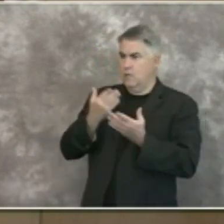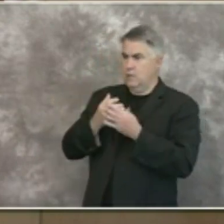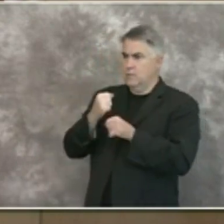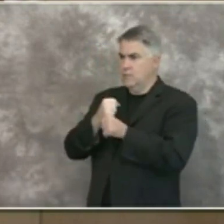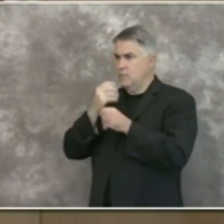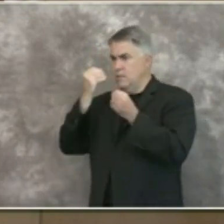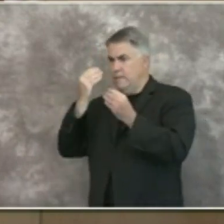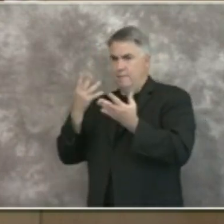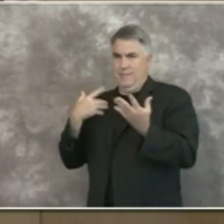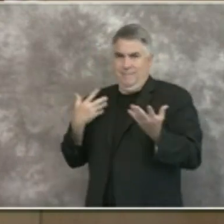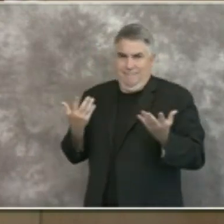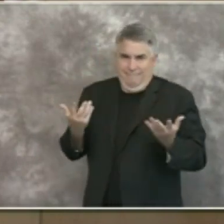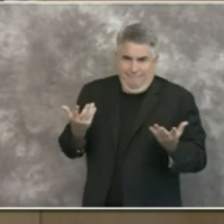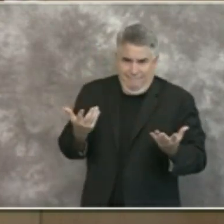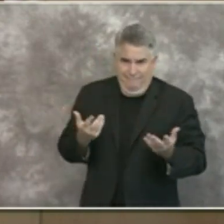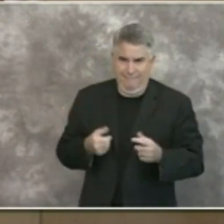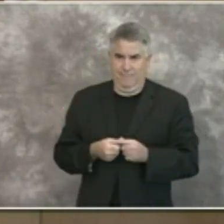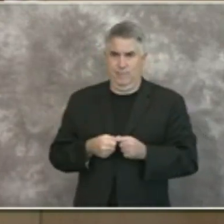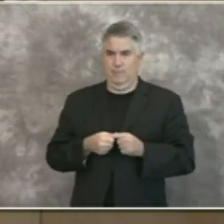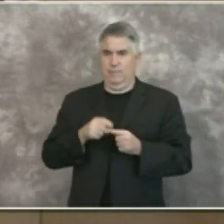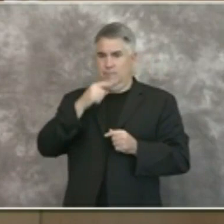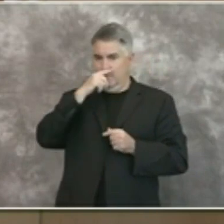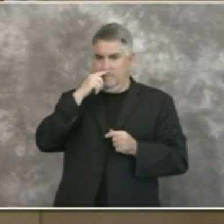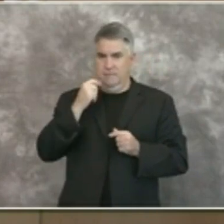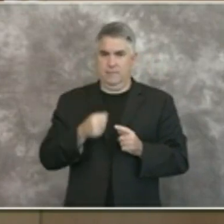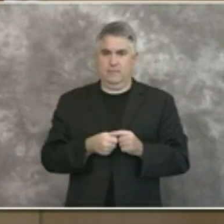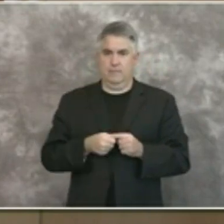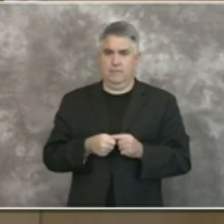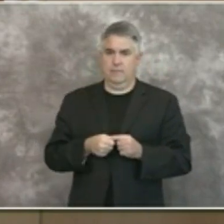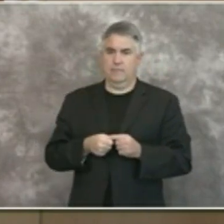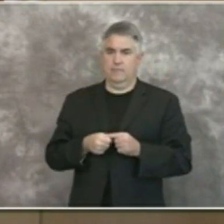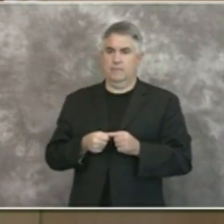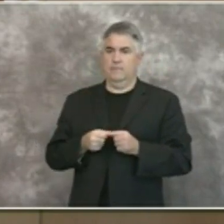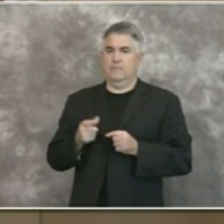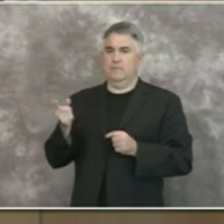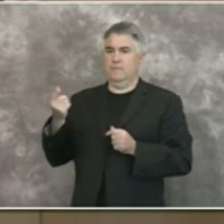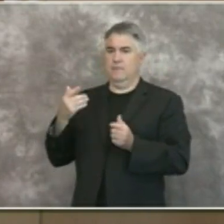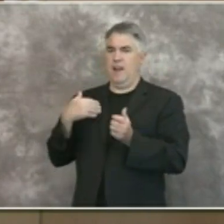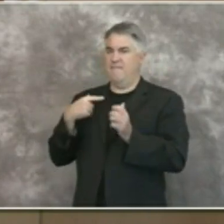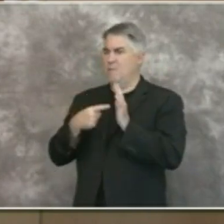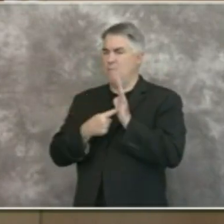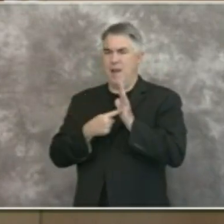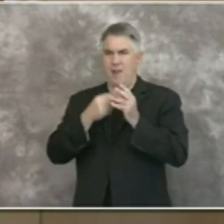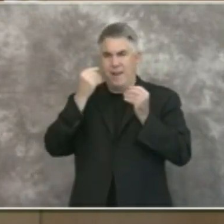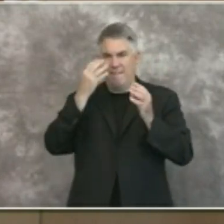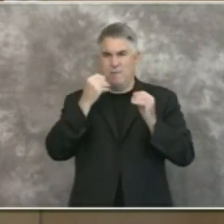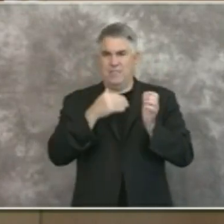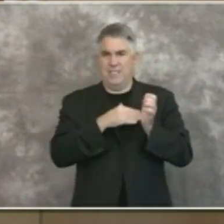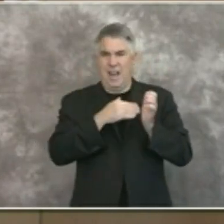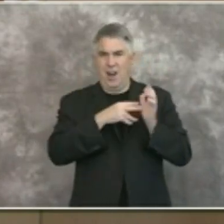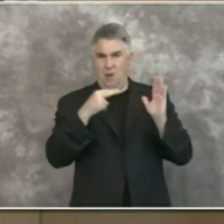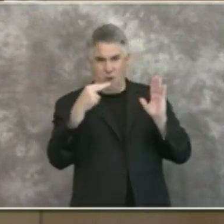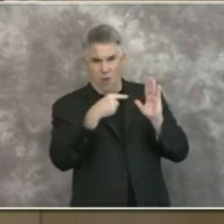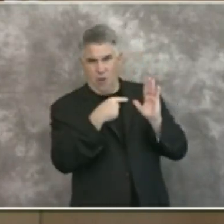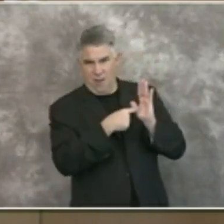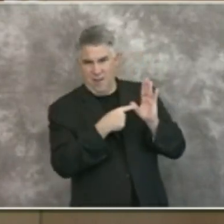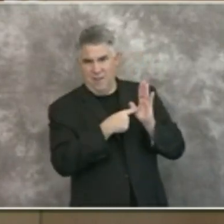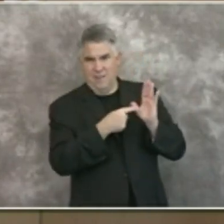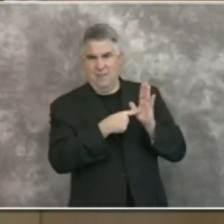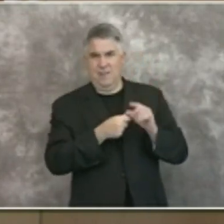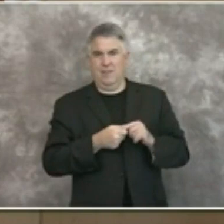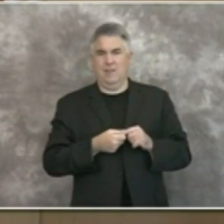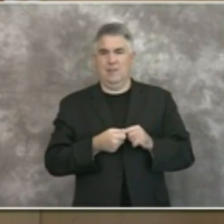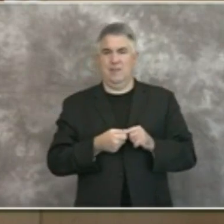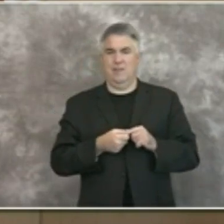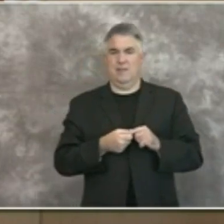modeling conducted by dr natasha martin and then uh johns hopkins also did similar modeling and they were both